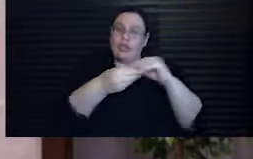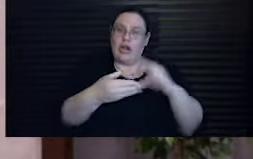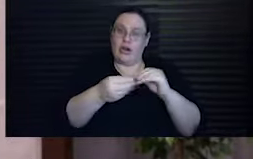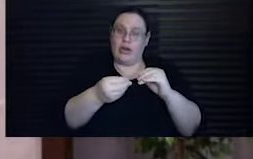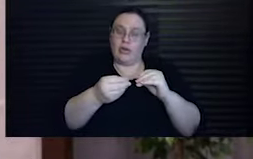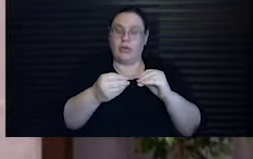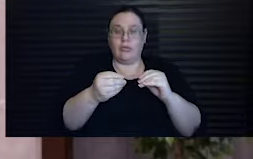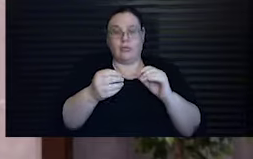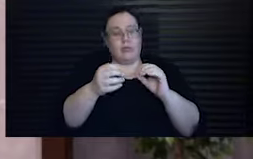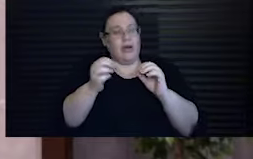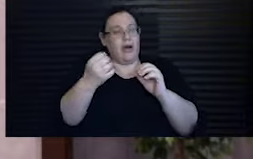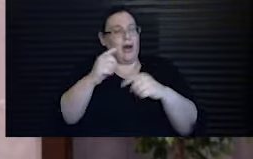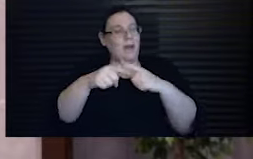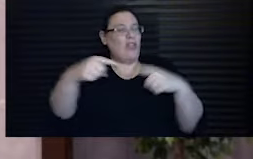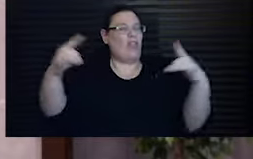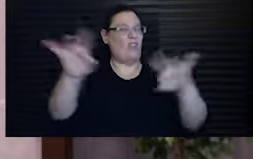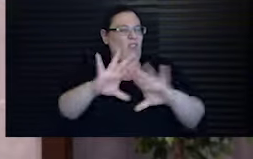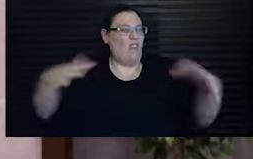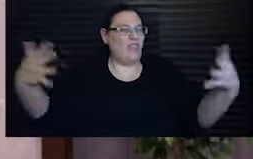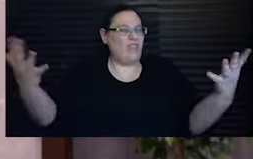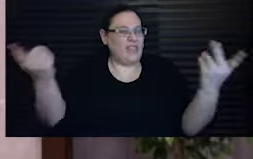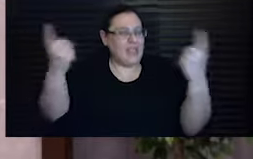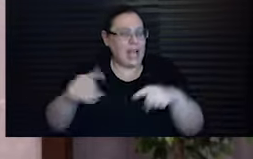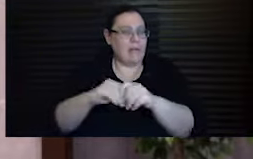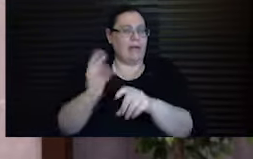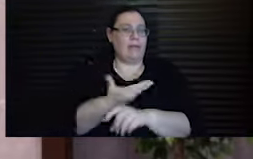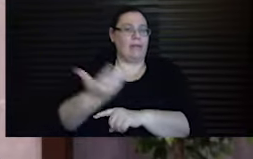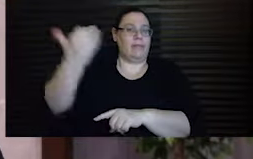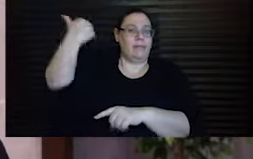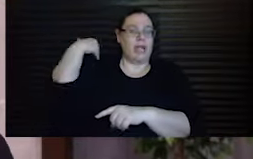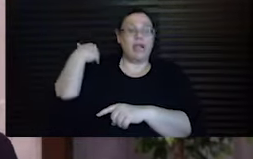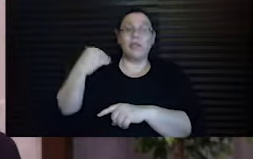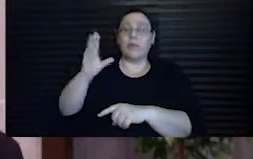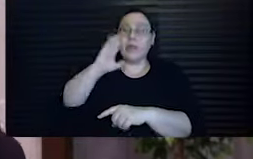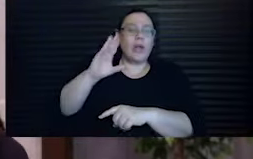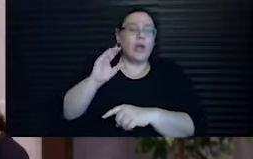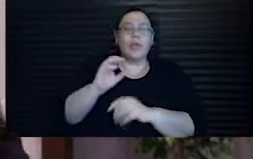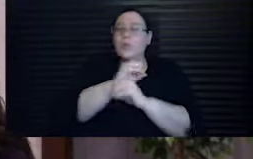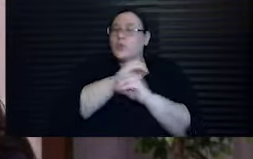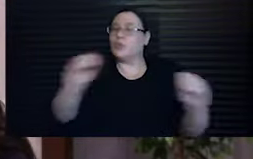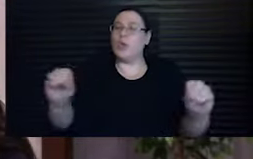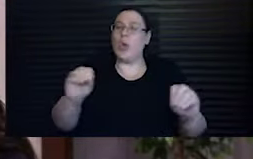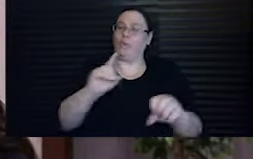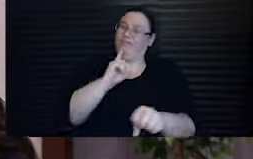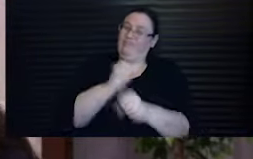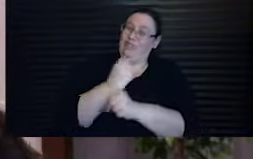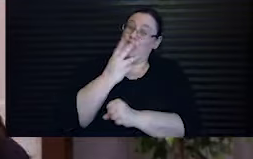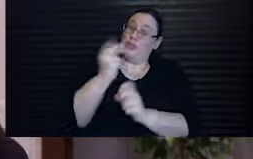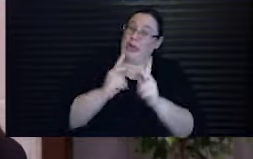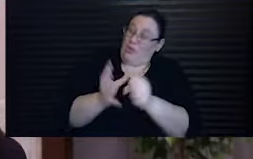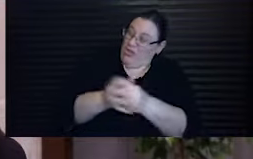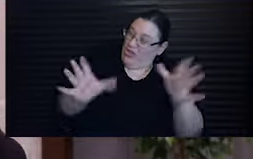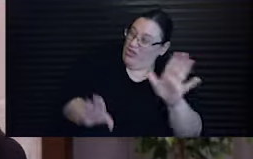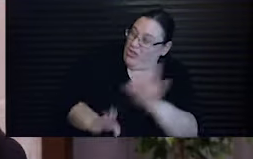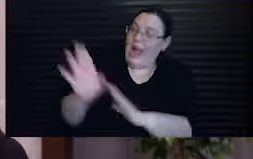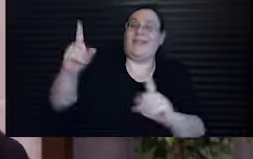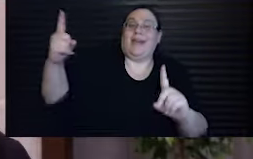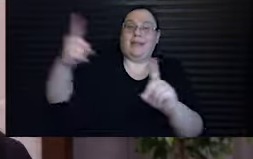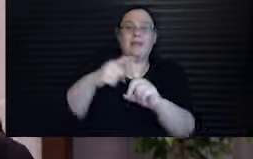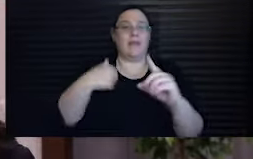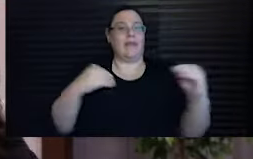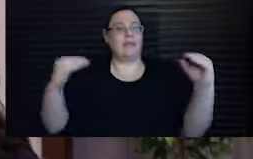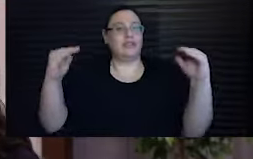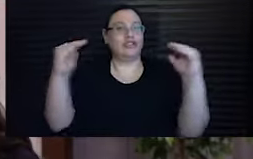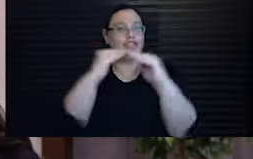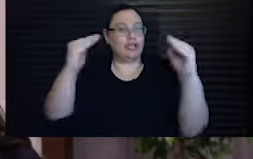of our own past. We know that there can be no real Jewish thriving until we achieve a